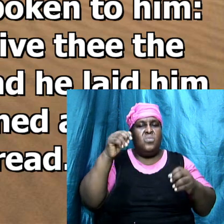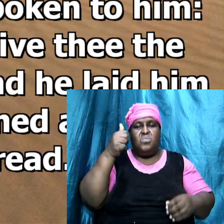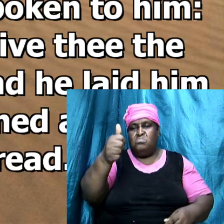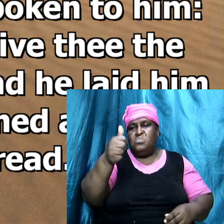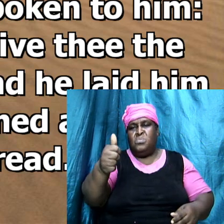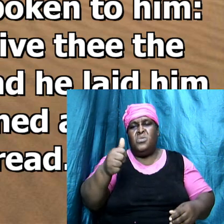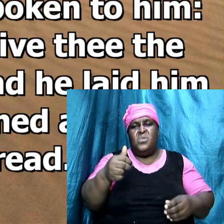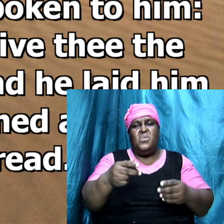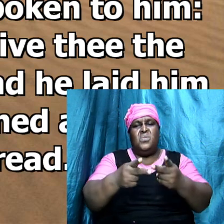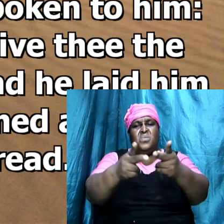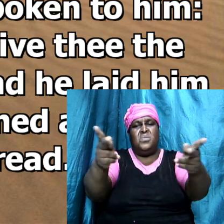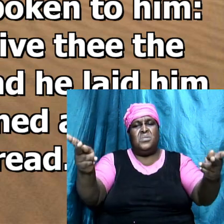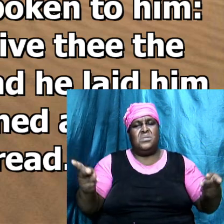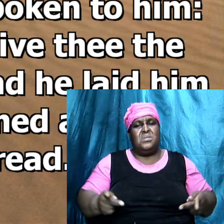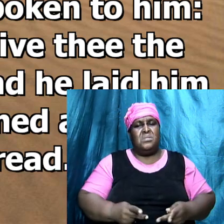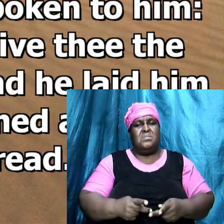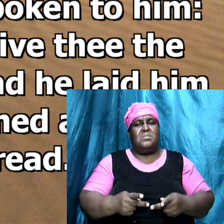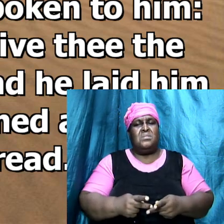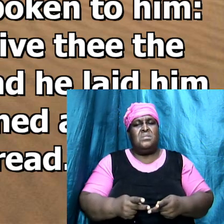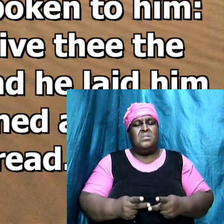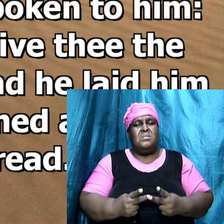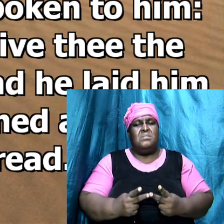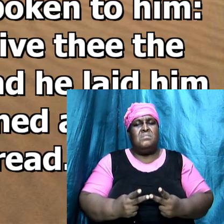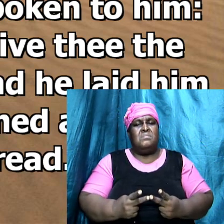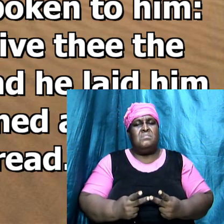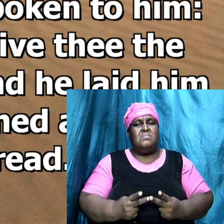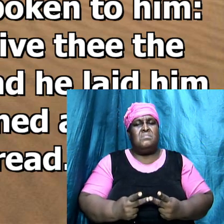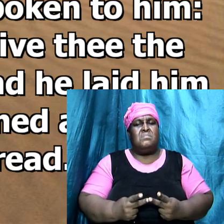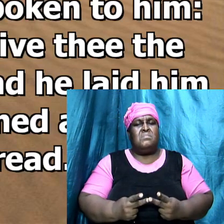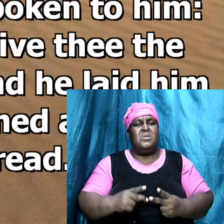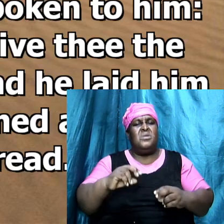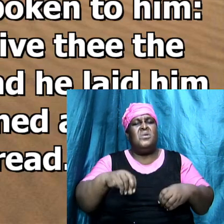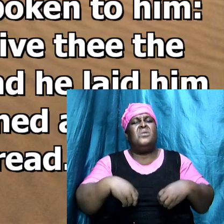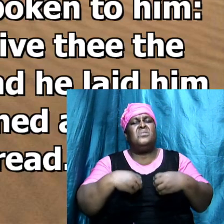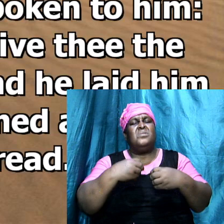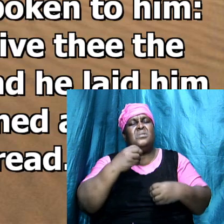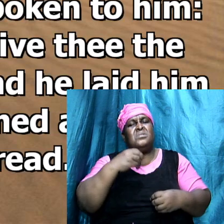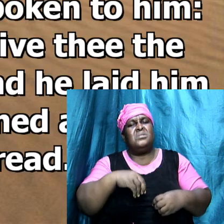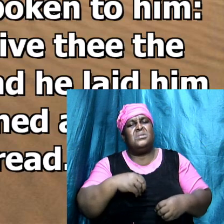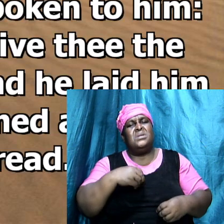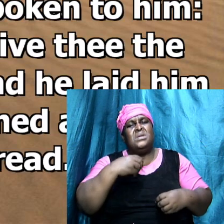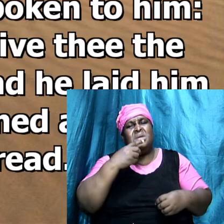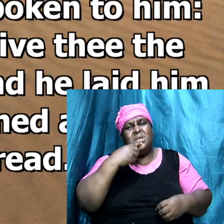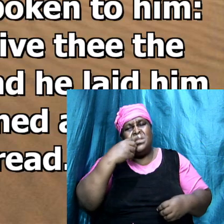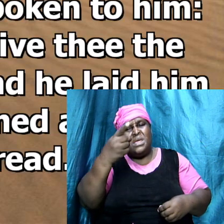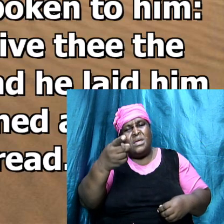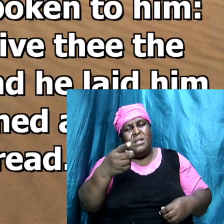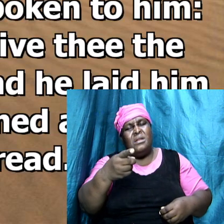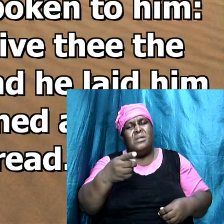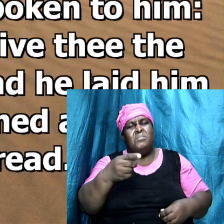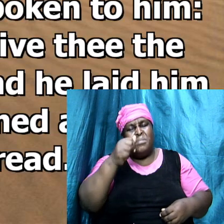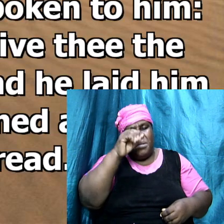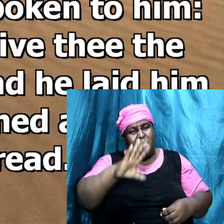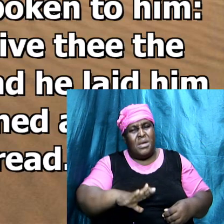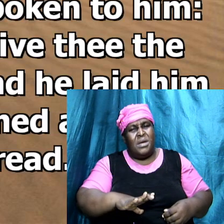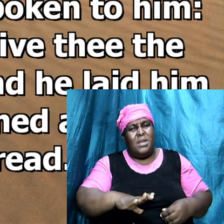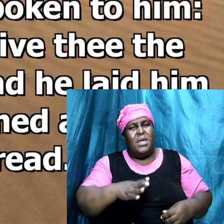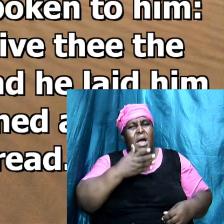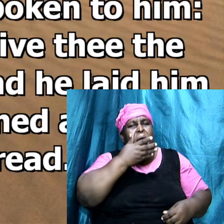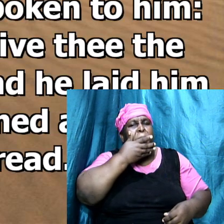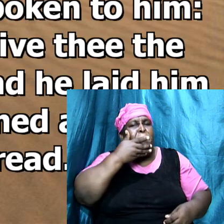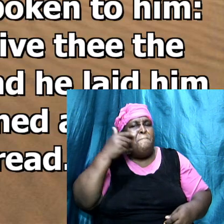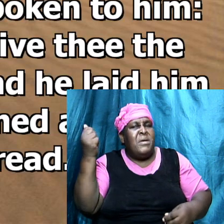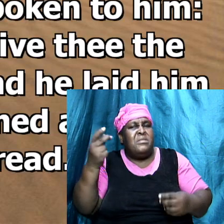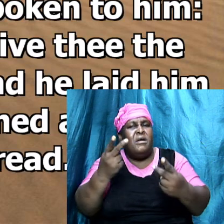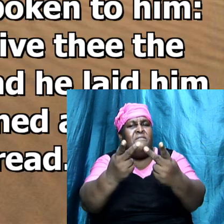you offered you offered the man a better vineyard so why you don't put